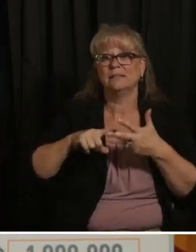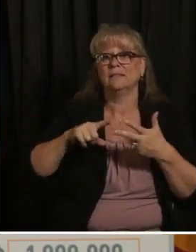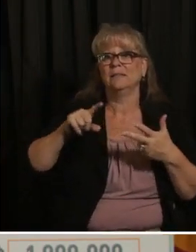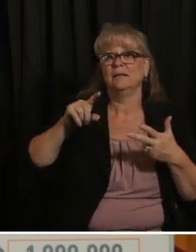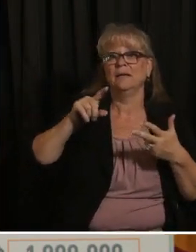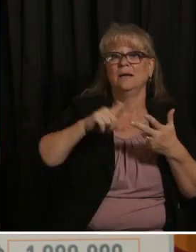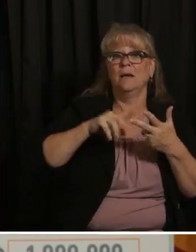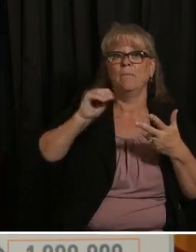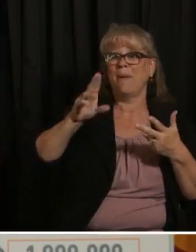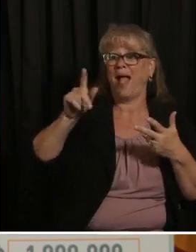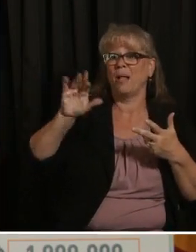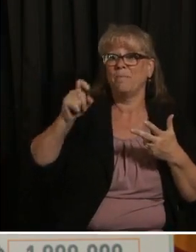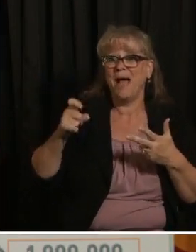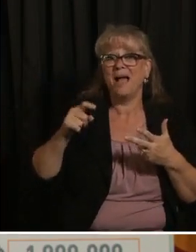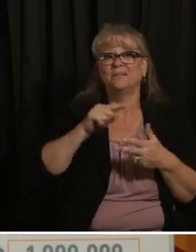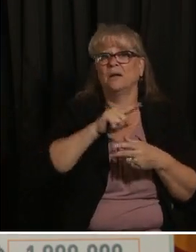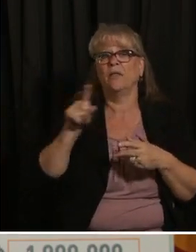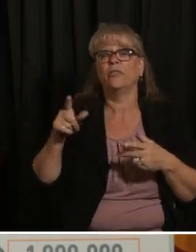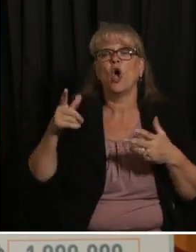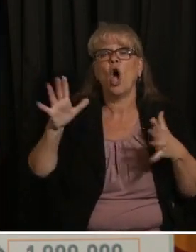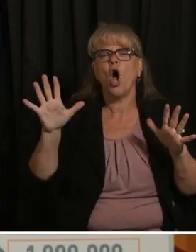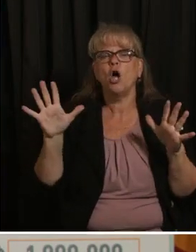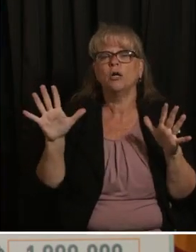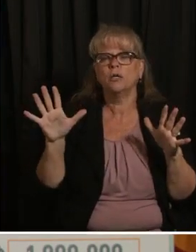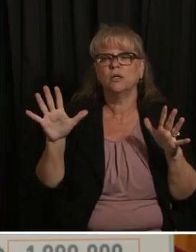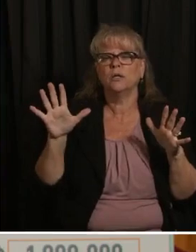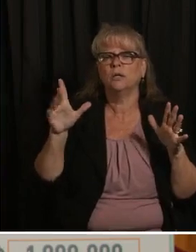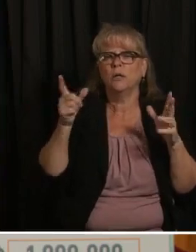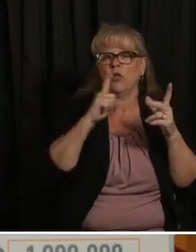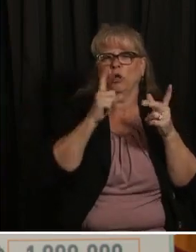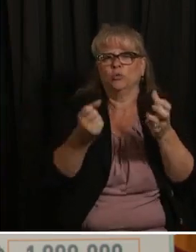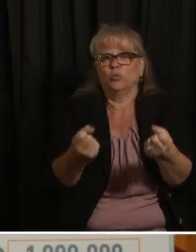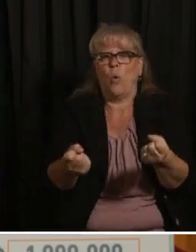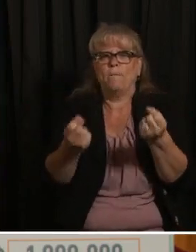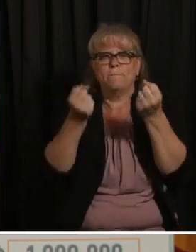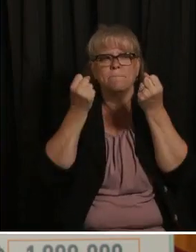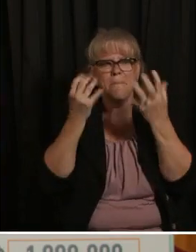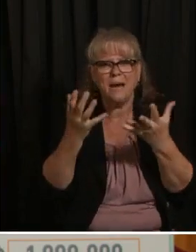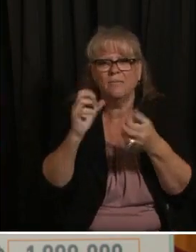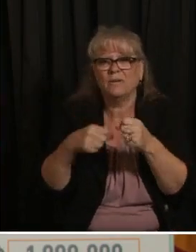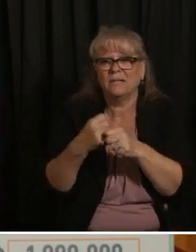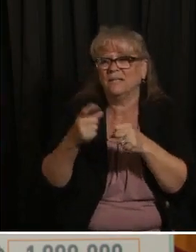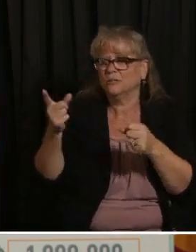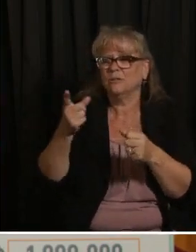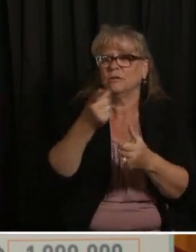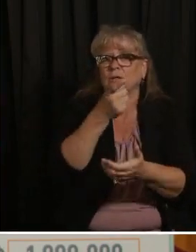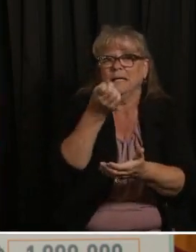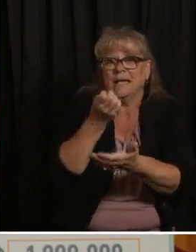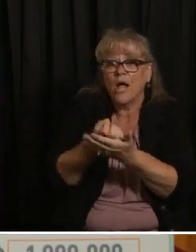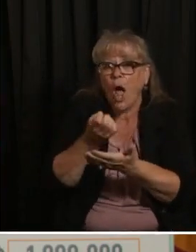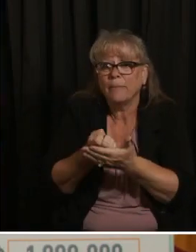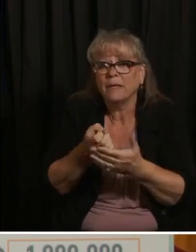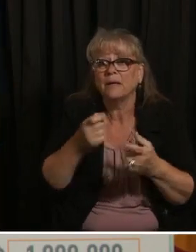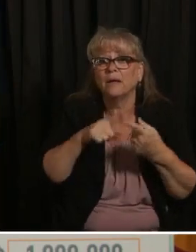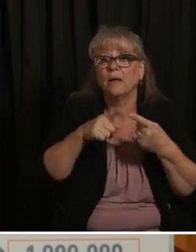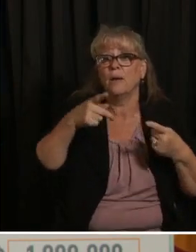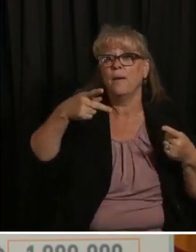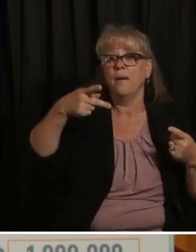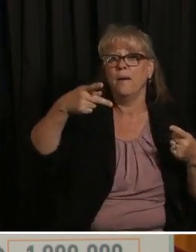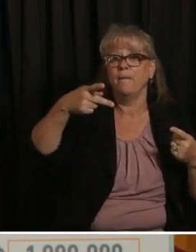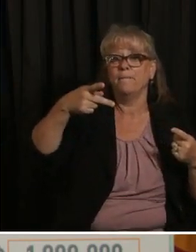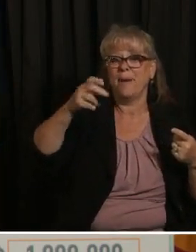years they literally have found evidence of these in the pyramids and these these diseases would still be here today